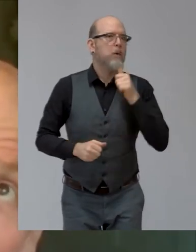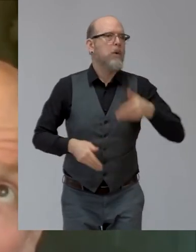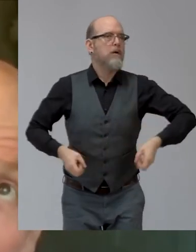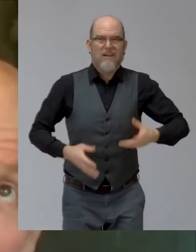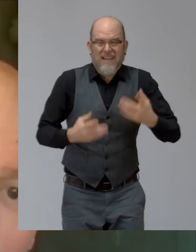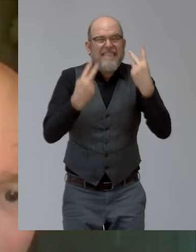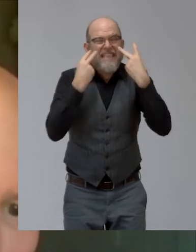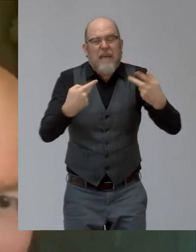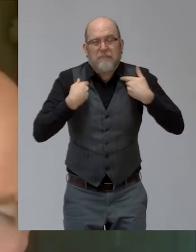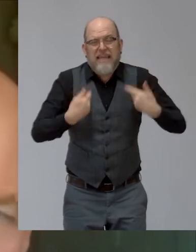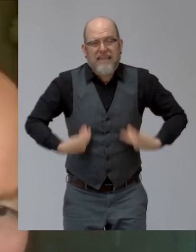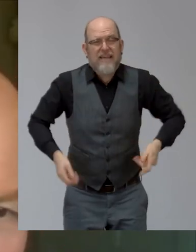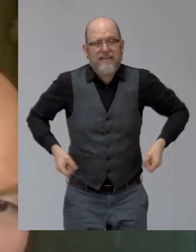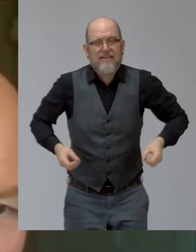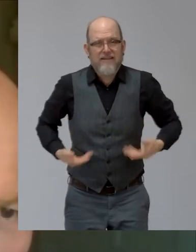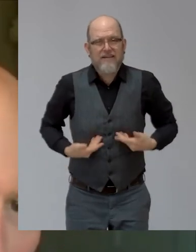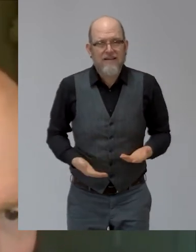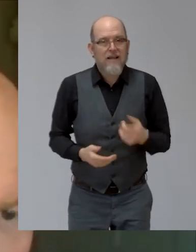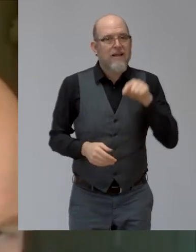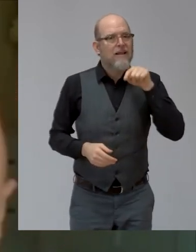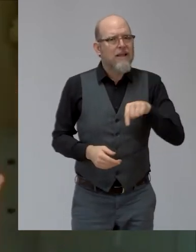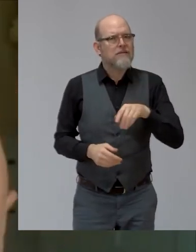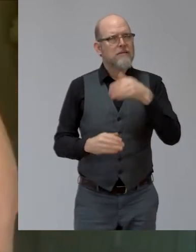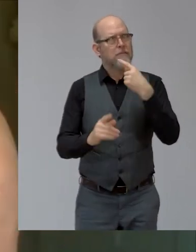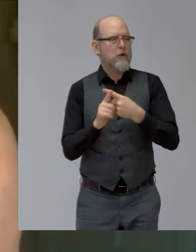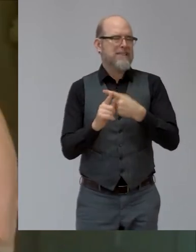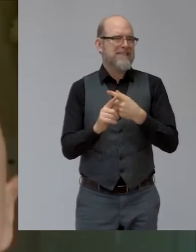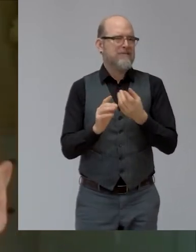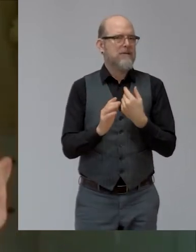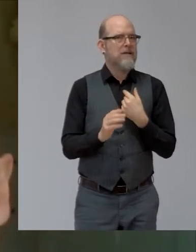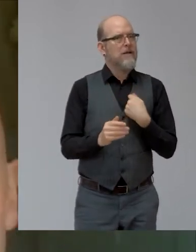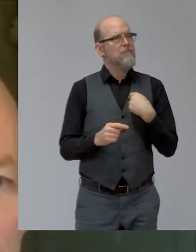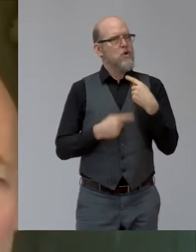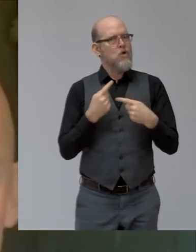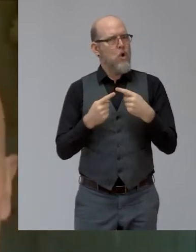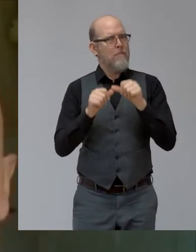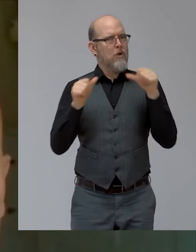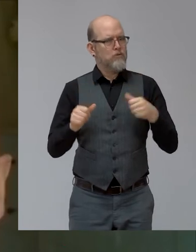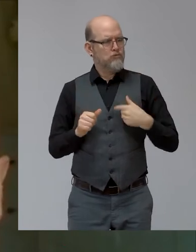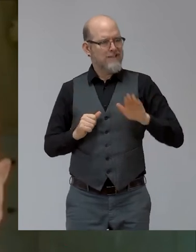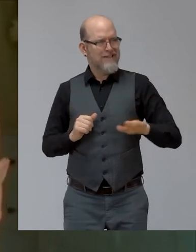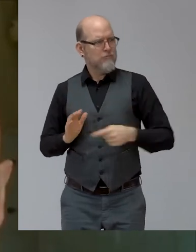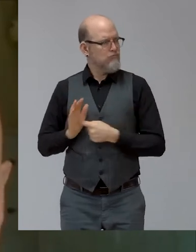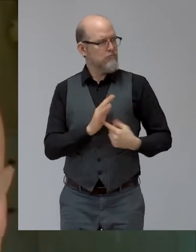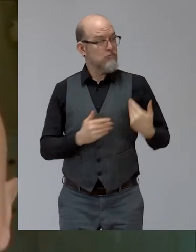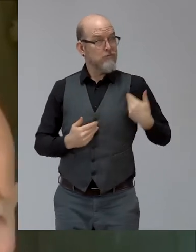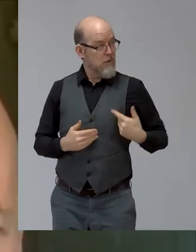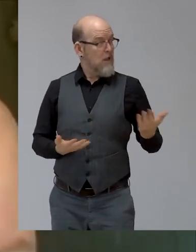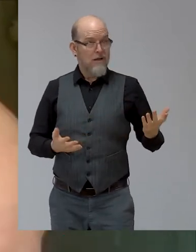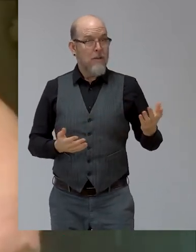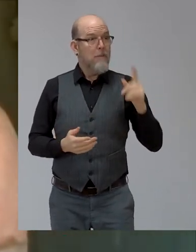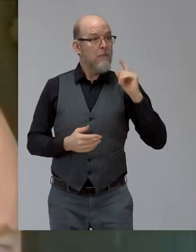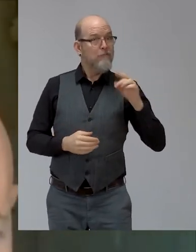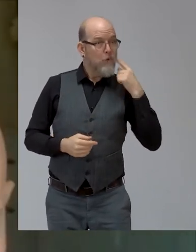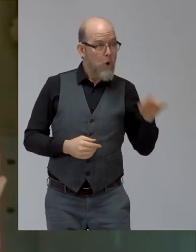you know, there's something positive in this, that I've got to be a role model, not just to my children, which of course I have, but I've got to be a role model to, to as many people as